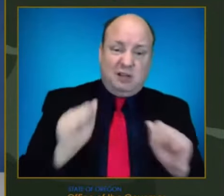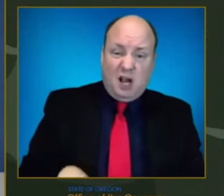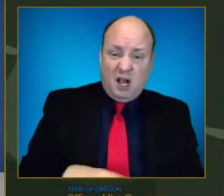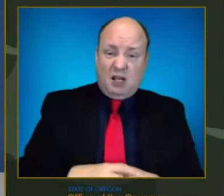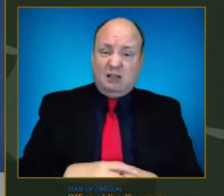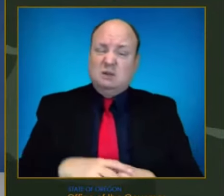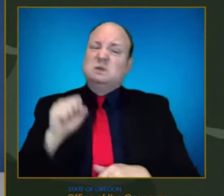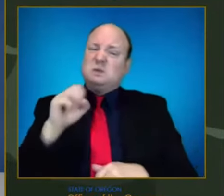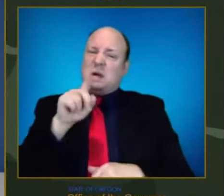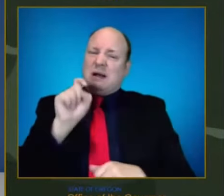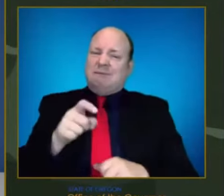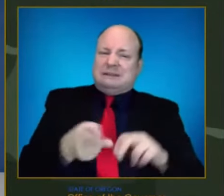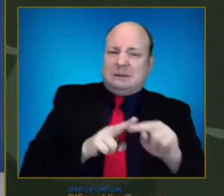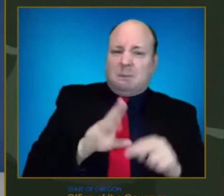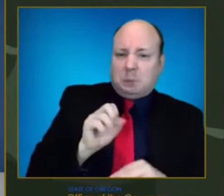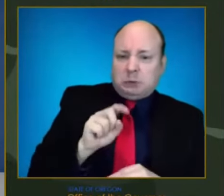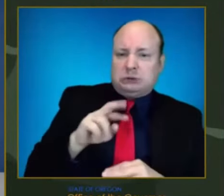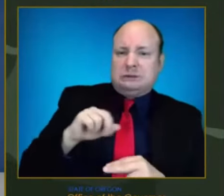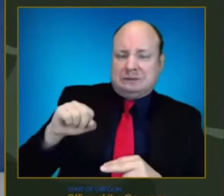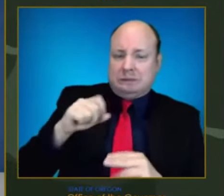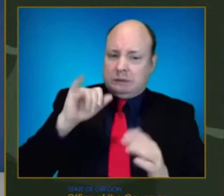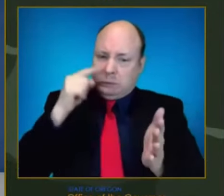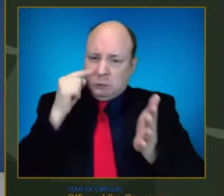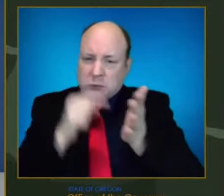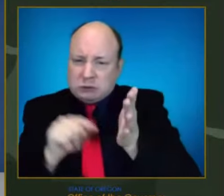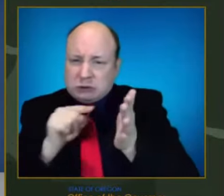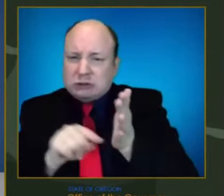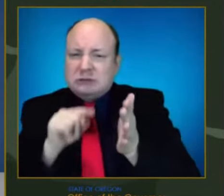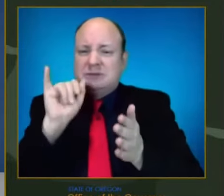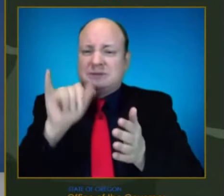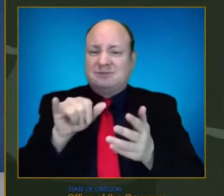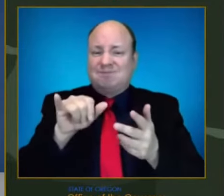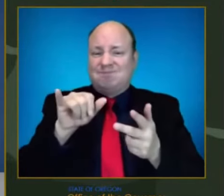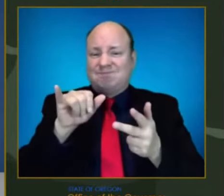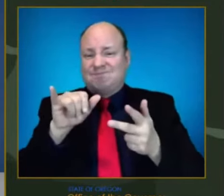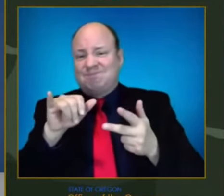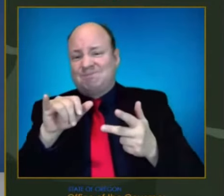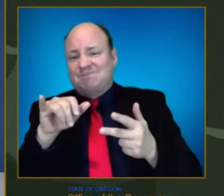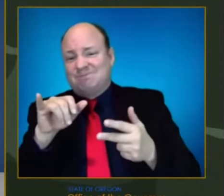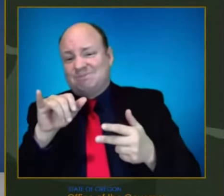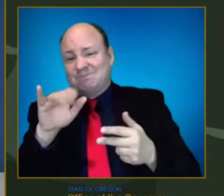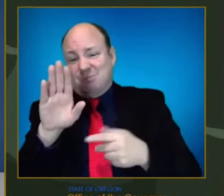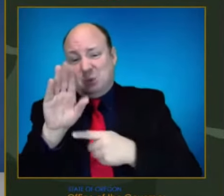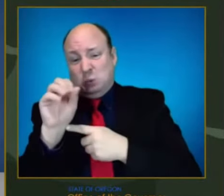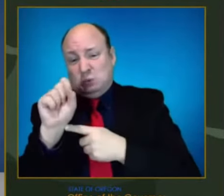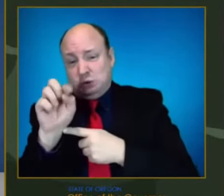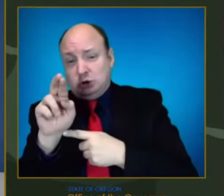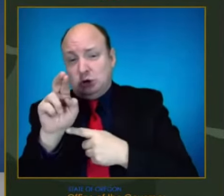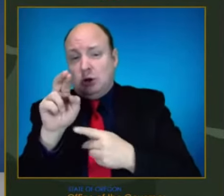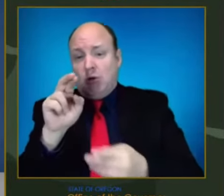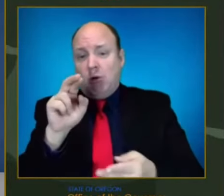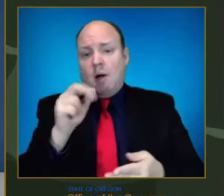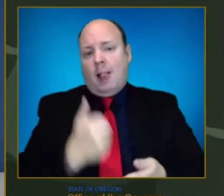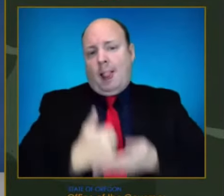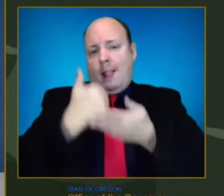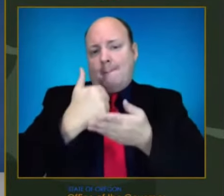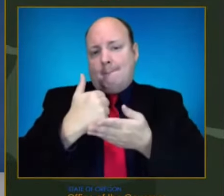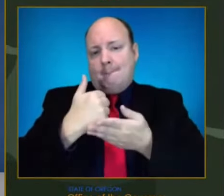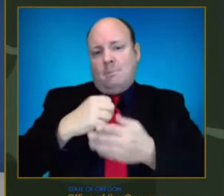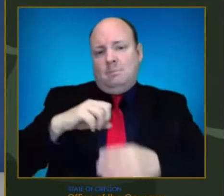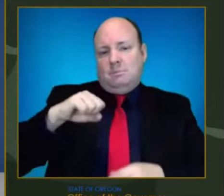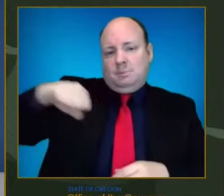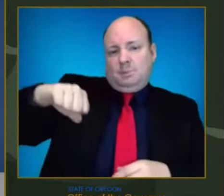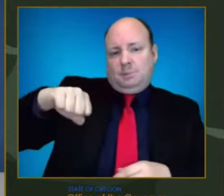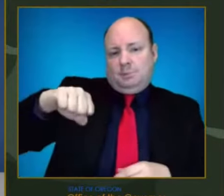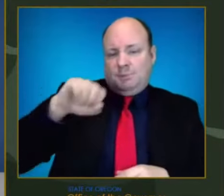research tells us that a booster dose further builds antibodies to fight against the virus. I know there are many people who see